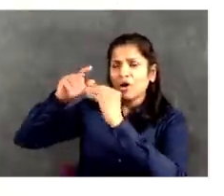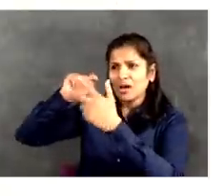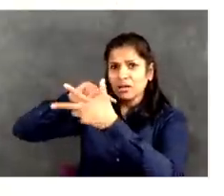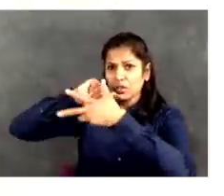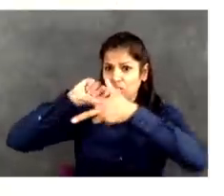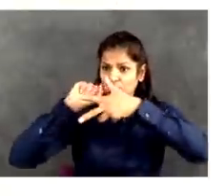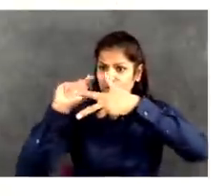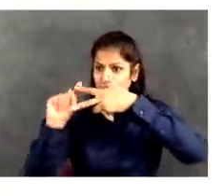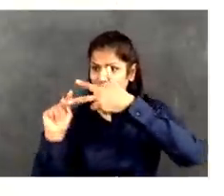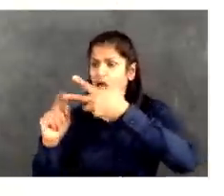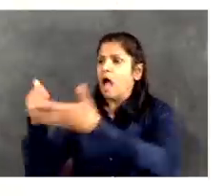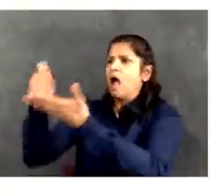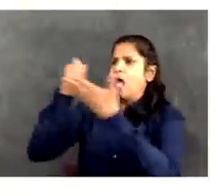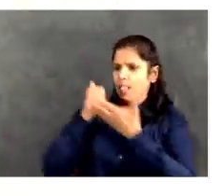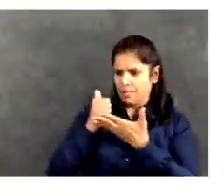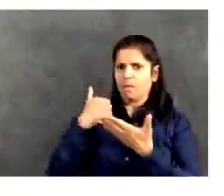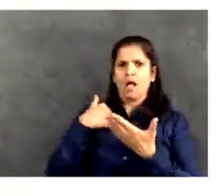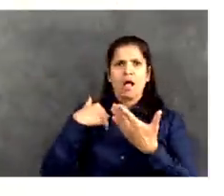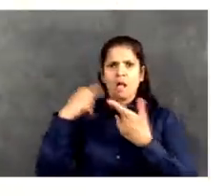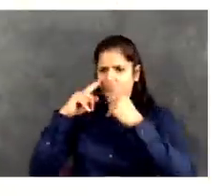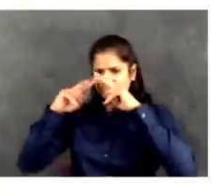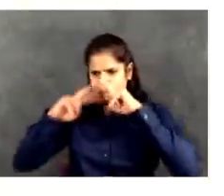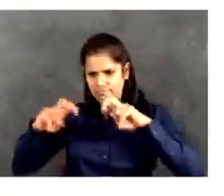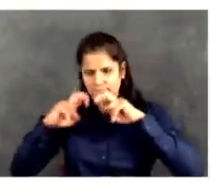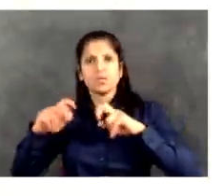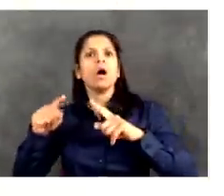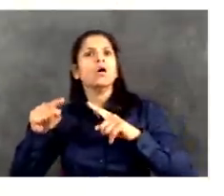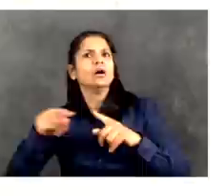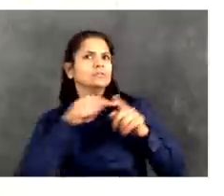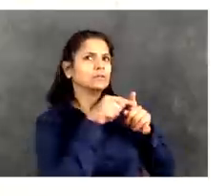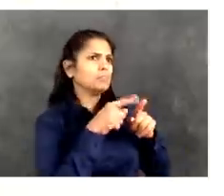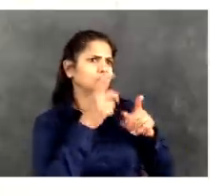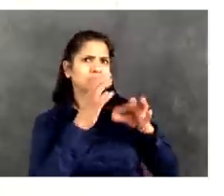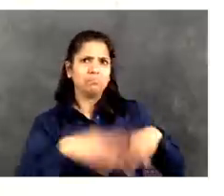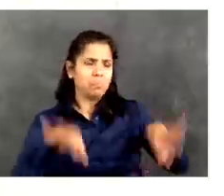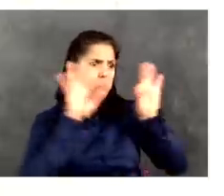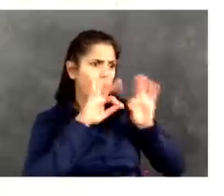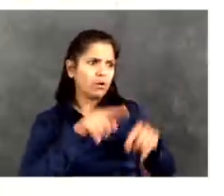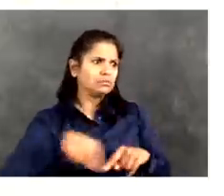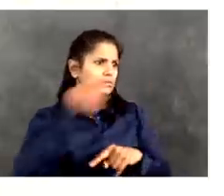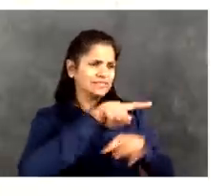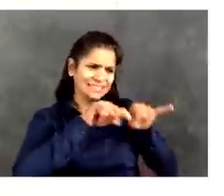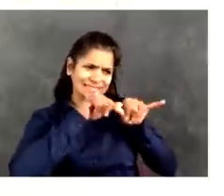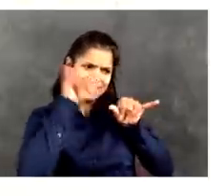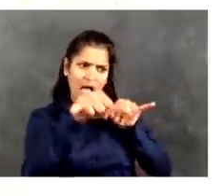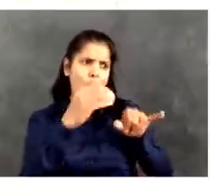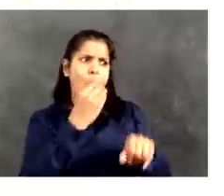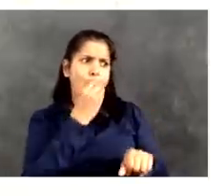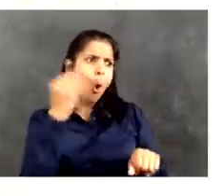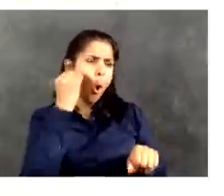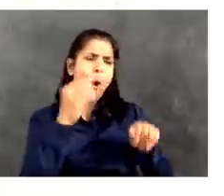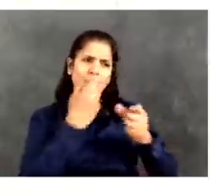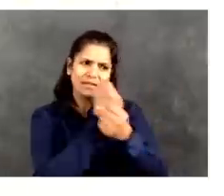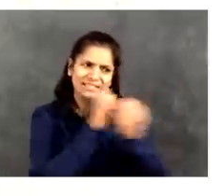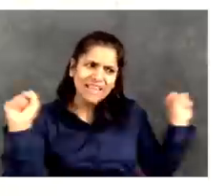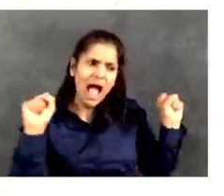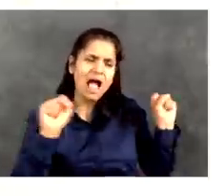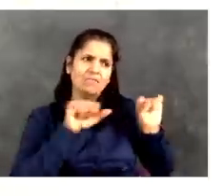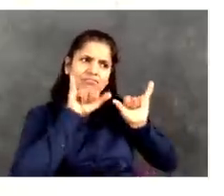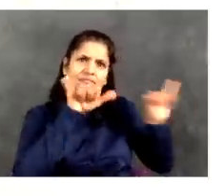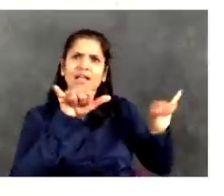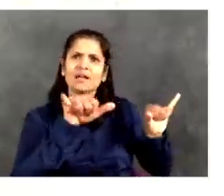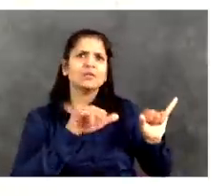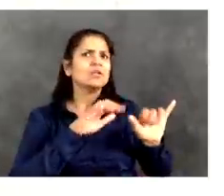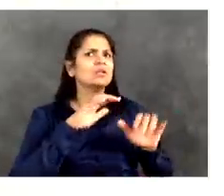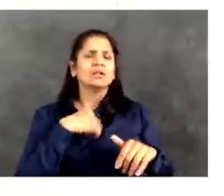think any of us have any misconceptions of how widespread this virus is and how ultimately it will